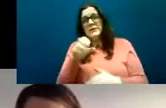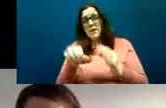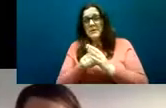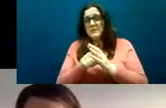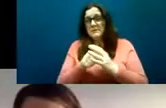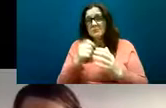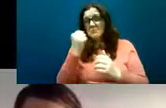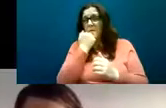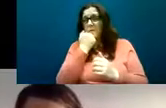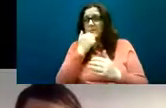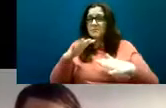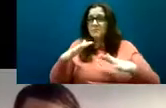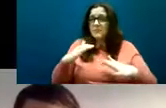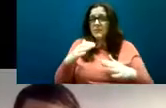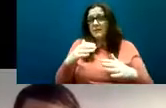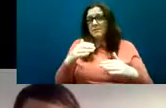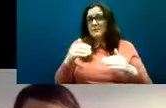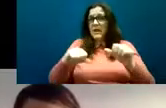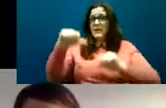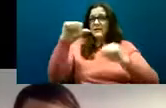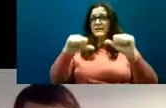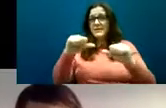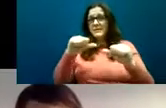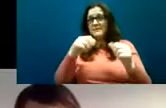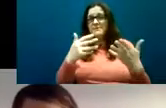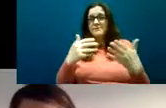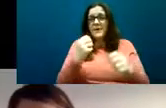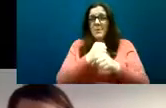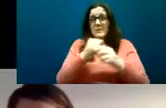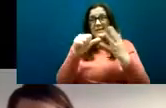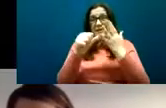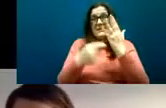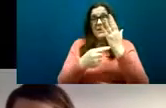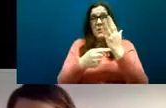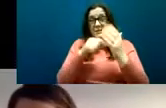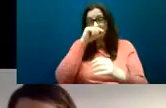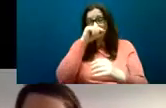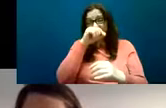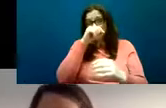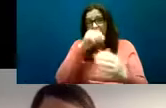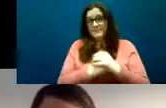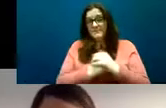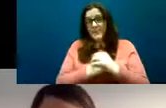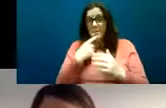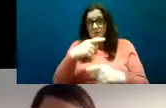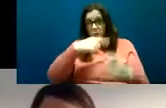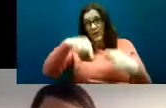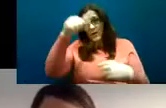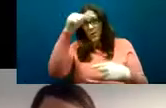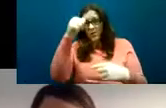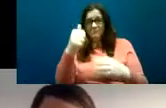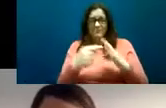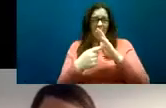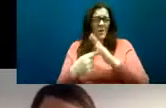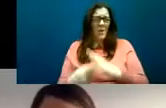,000 but of course we know that's a minimum estimate as there are many people living in situations of hidden homelessness as